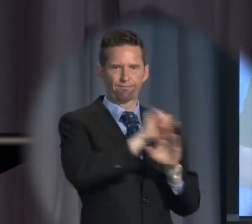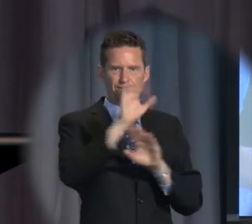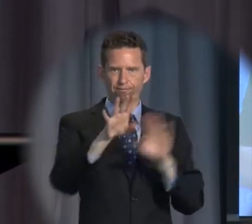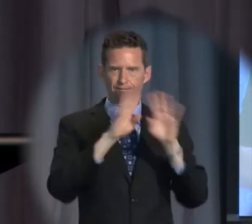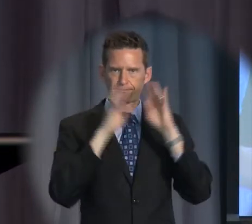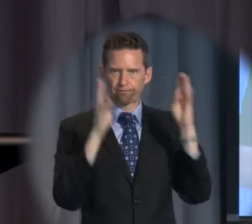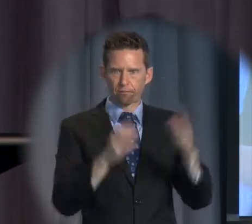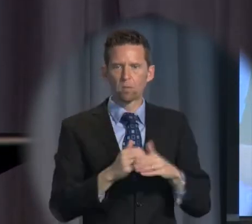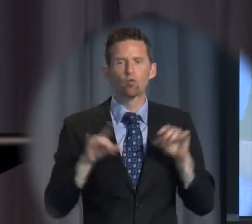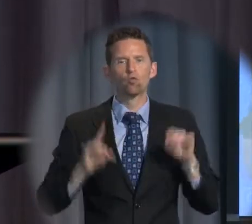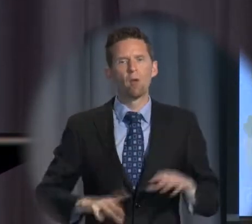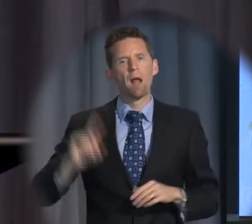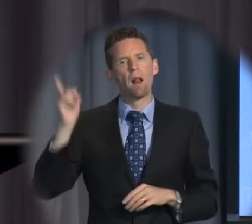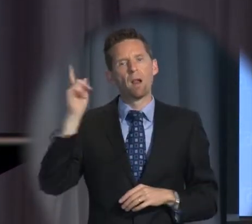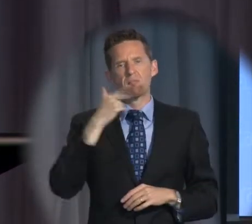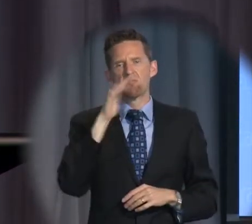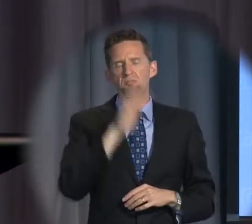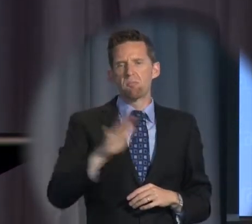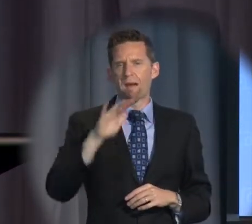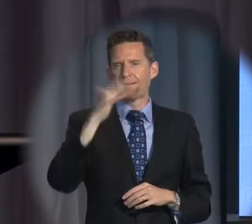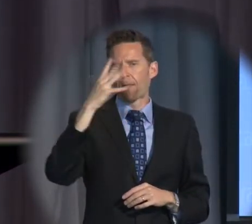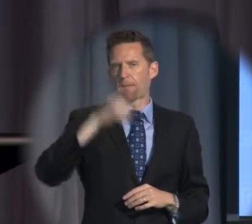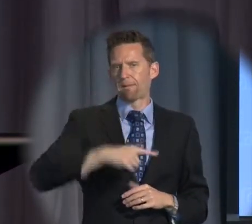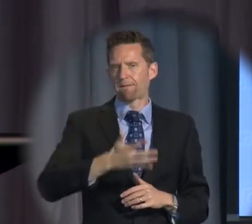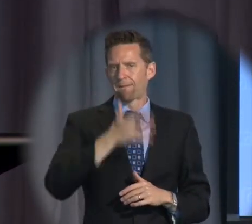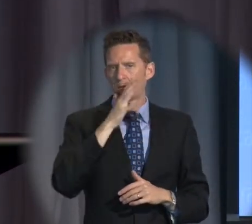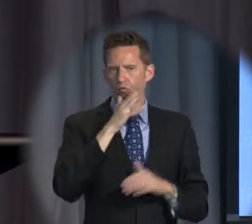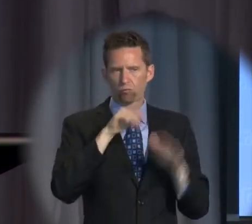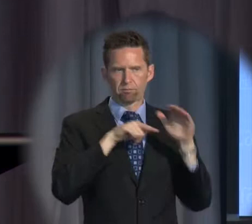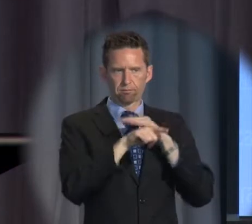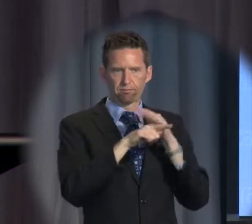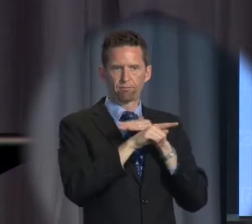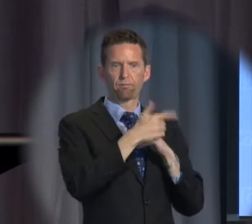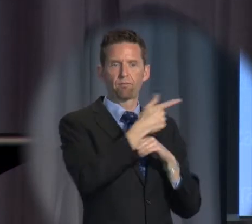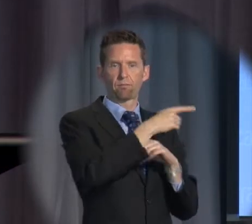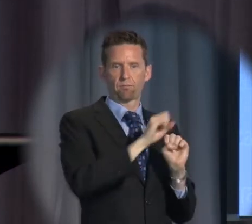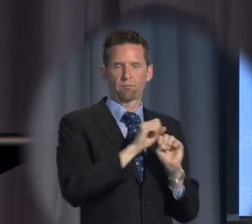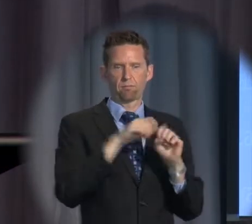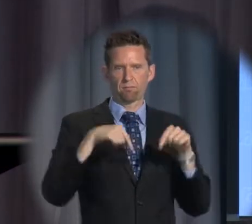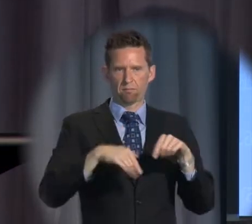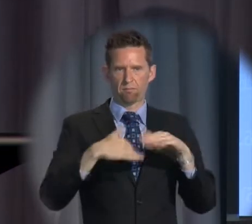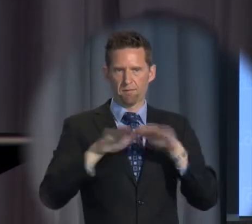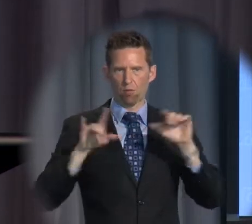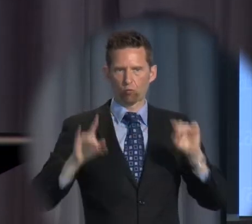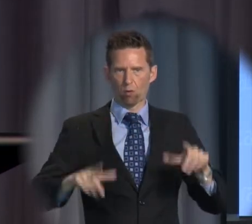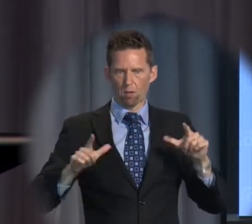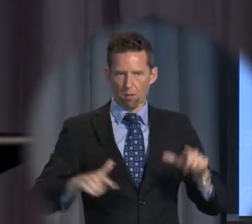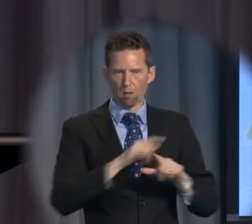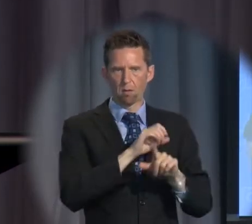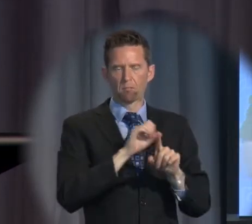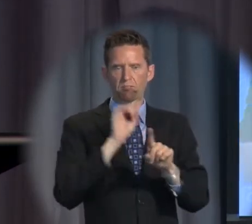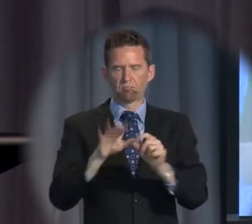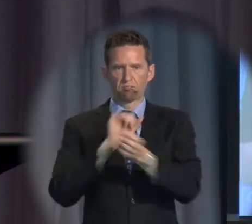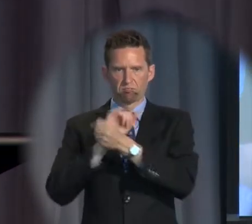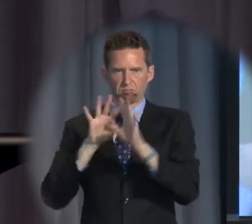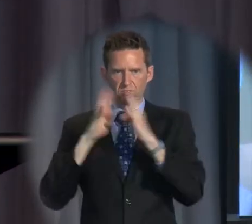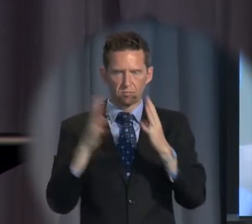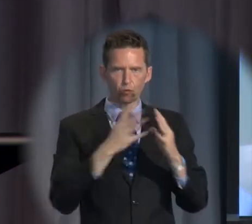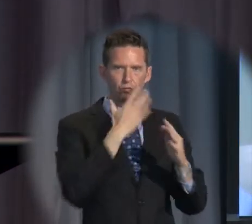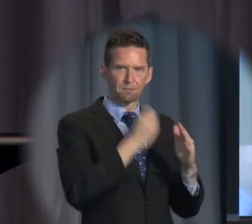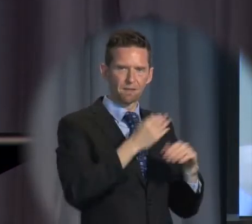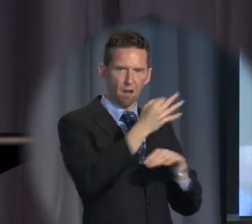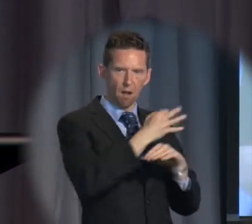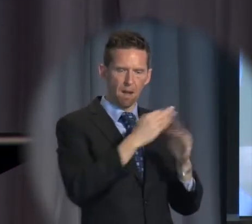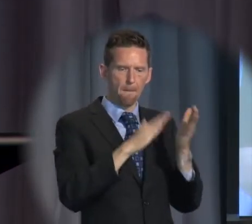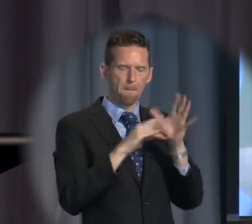currently detains about 5,500 asylum seekers on the mainland of Australia, Christmas Island, Manus Island